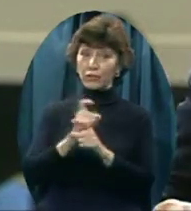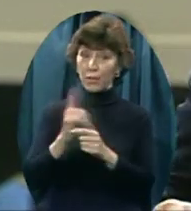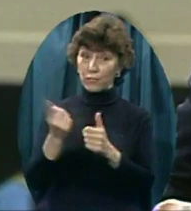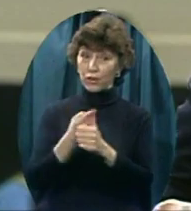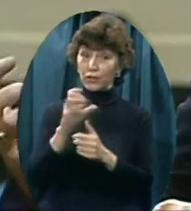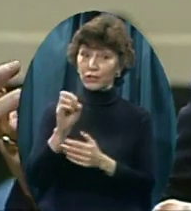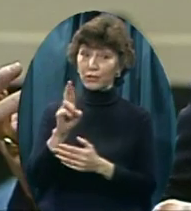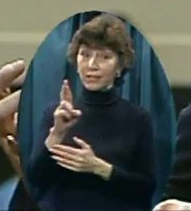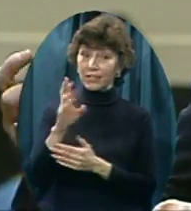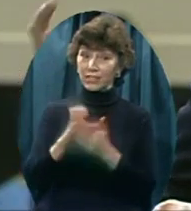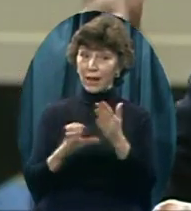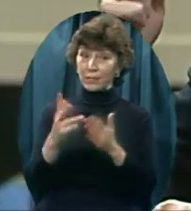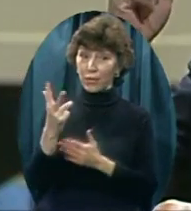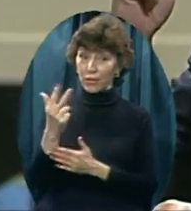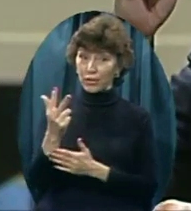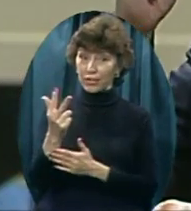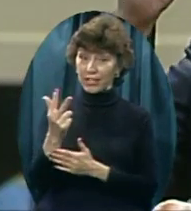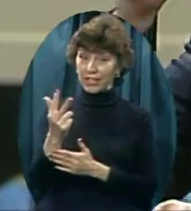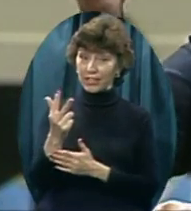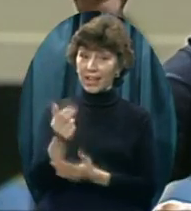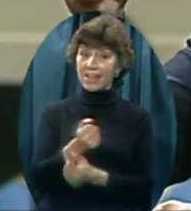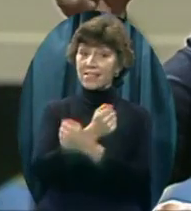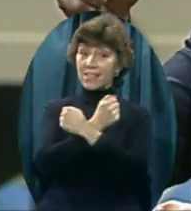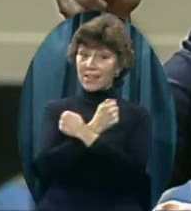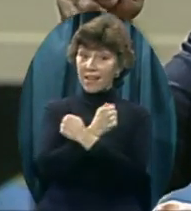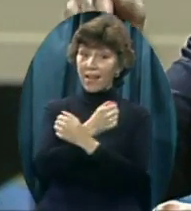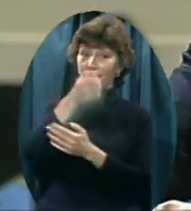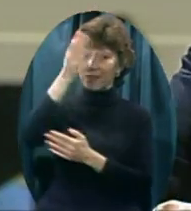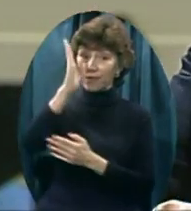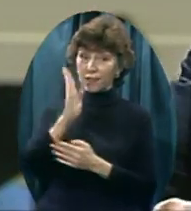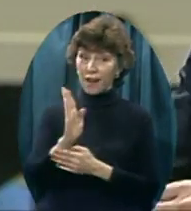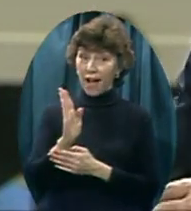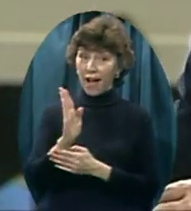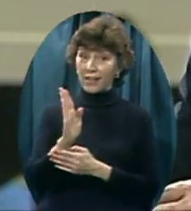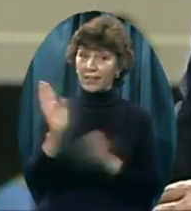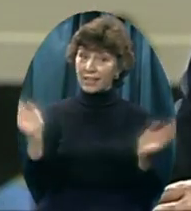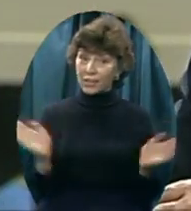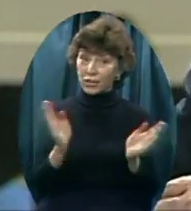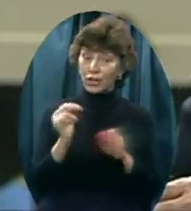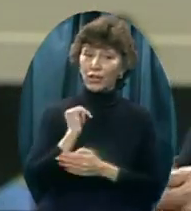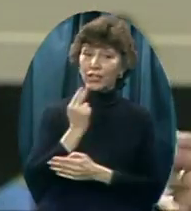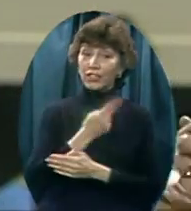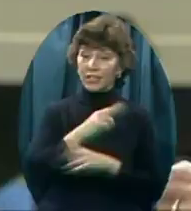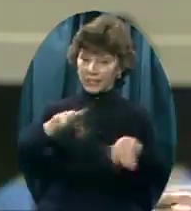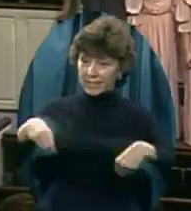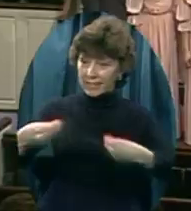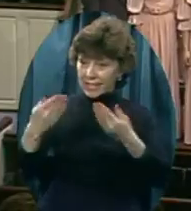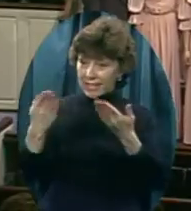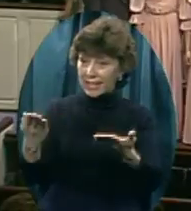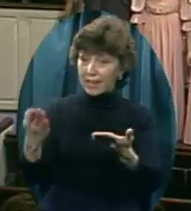compels us to take that message to the whole world, not just the United States. The Smite singers.